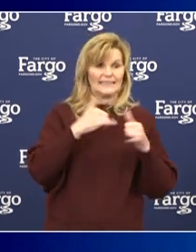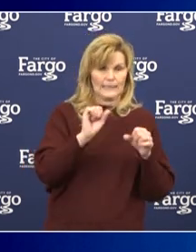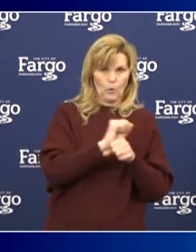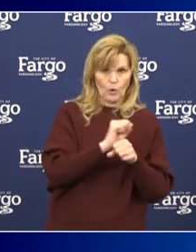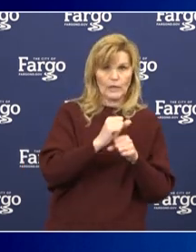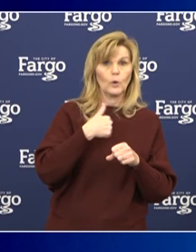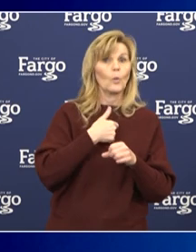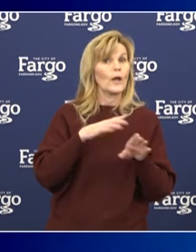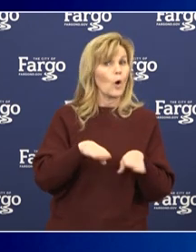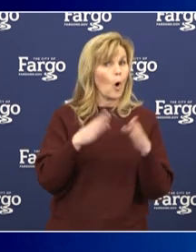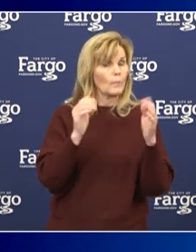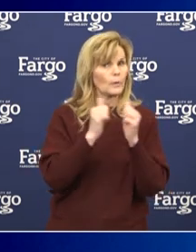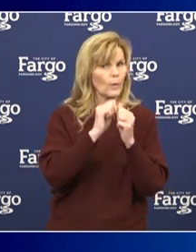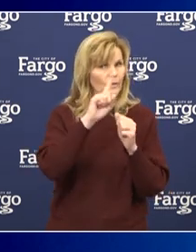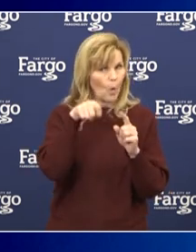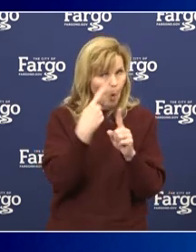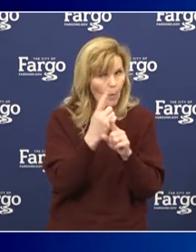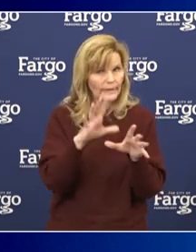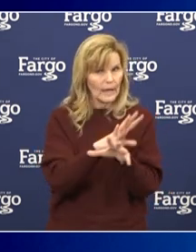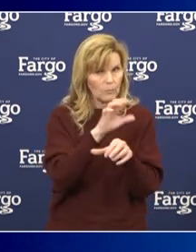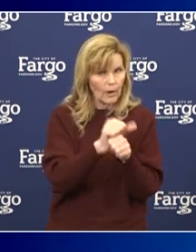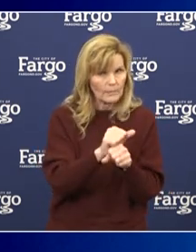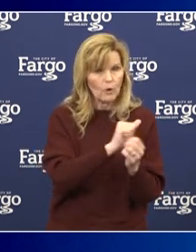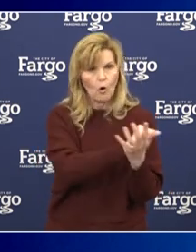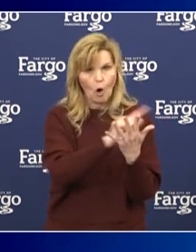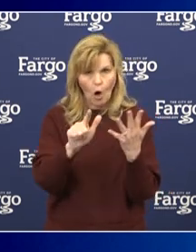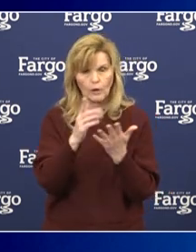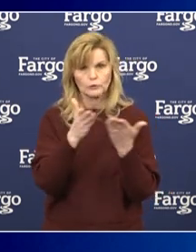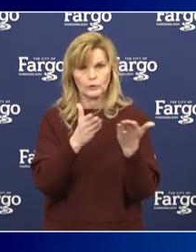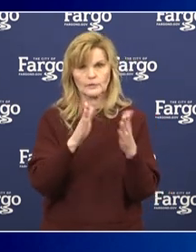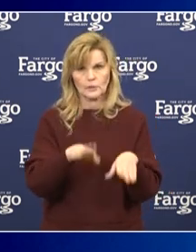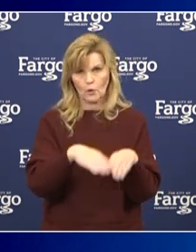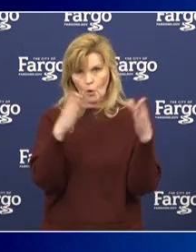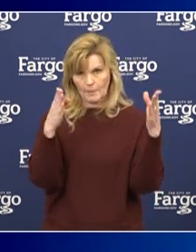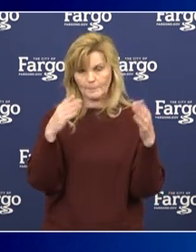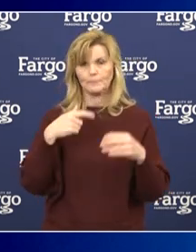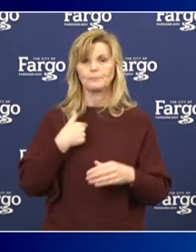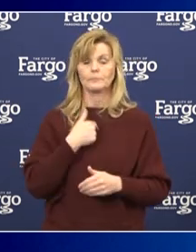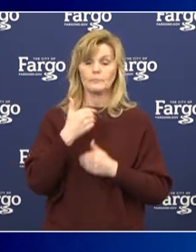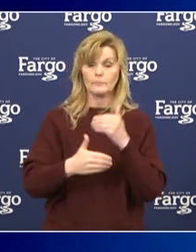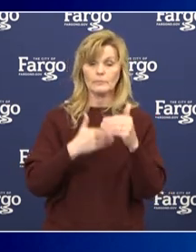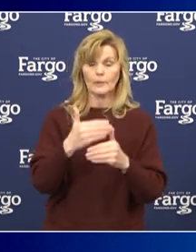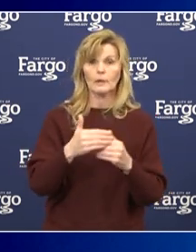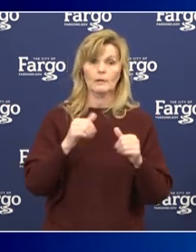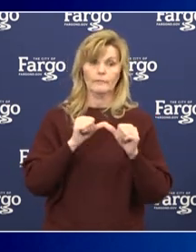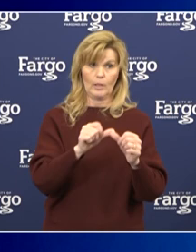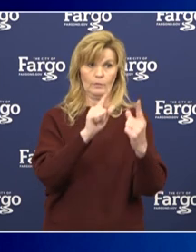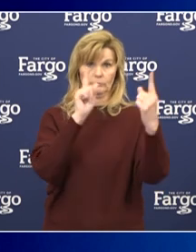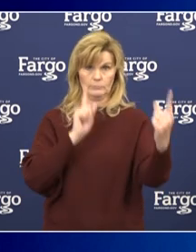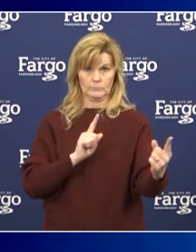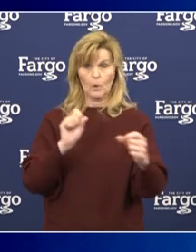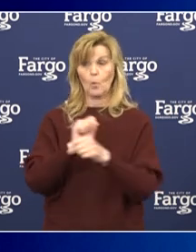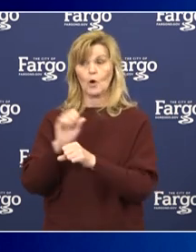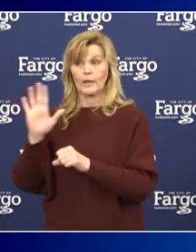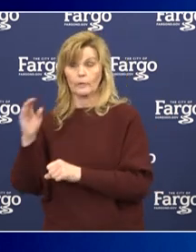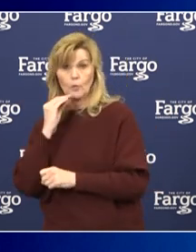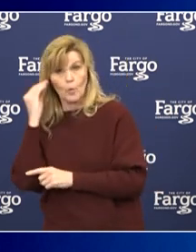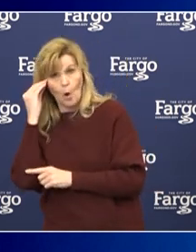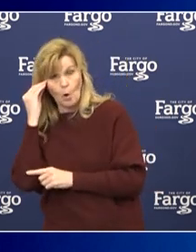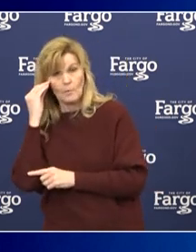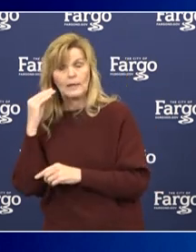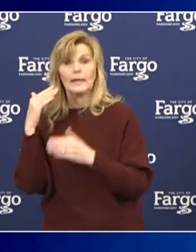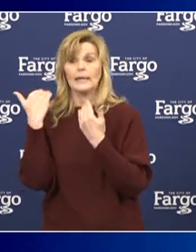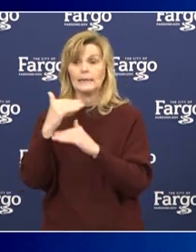appointment only. And we're providing all our services. Each department is taking its own steps regarding social distancing by working remotely, limiting